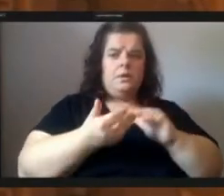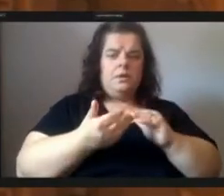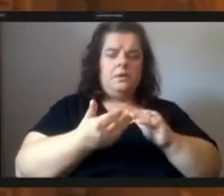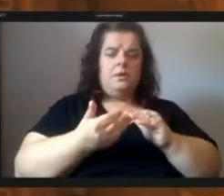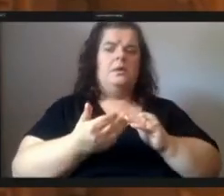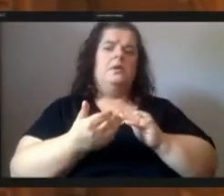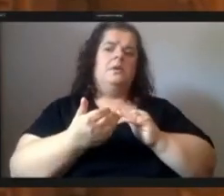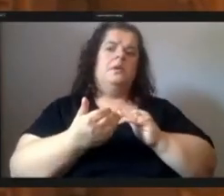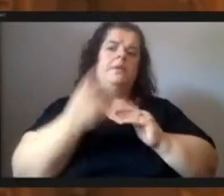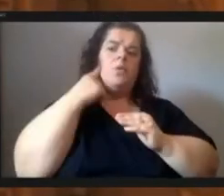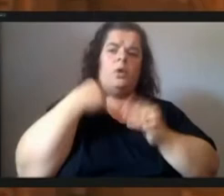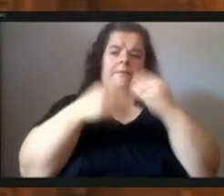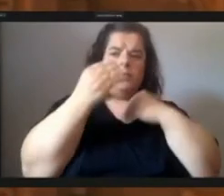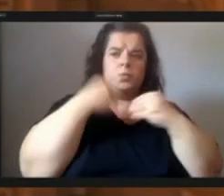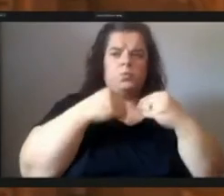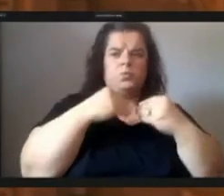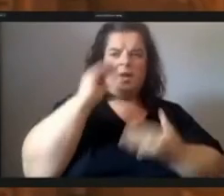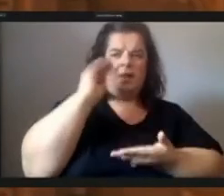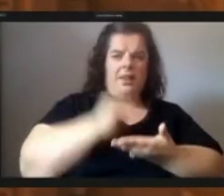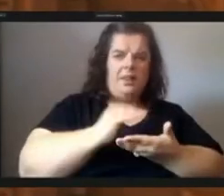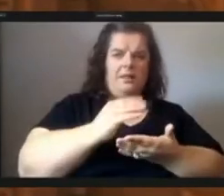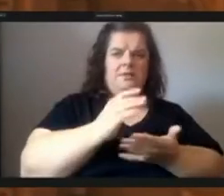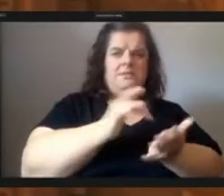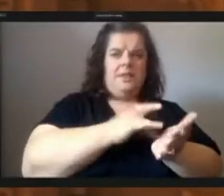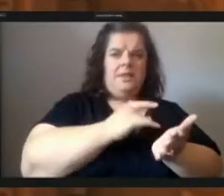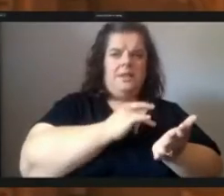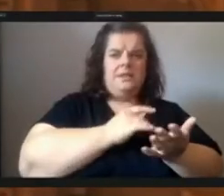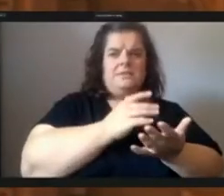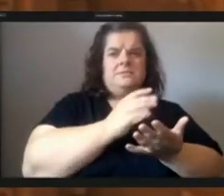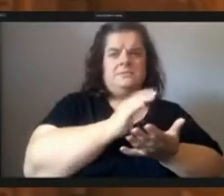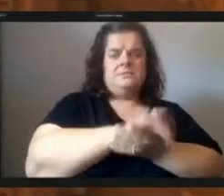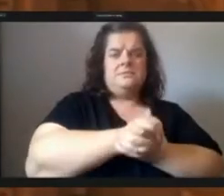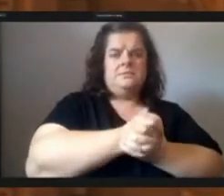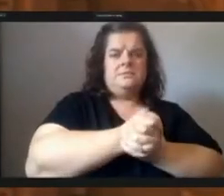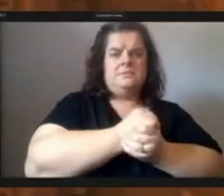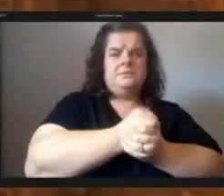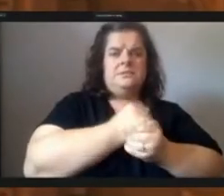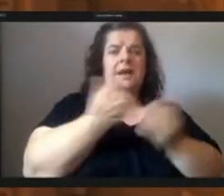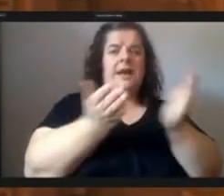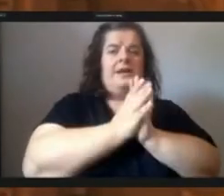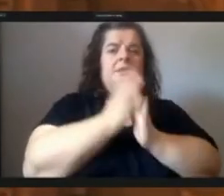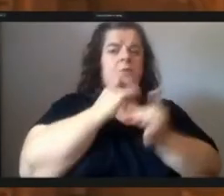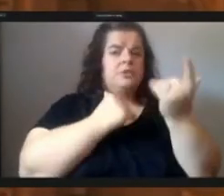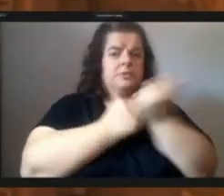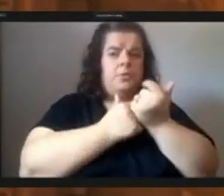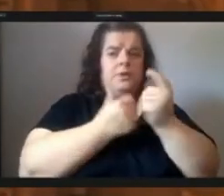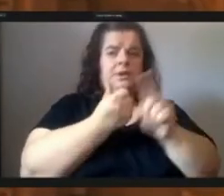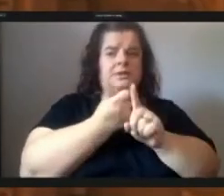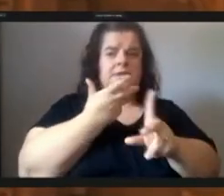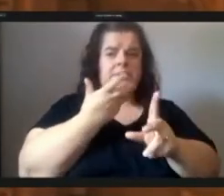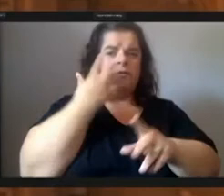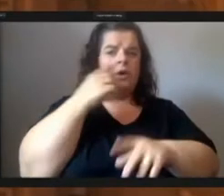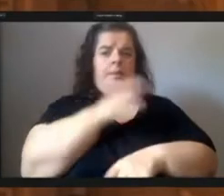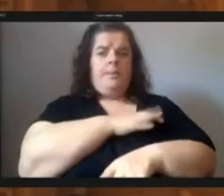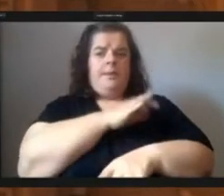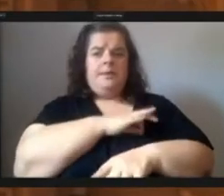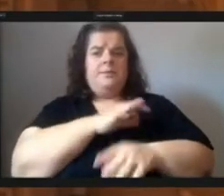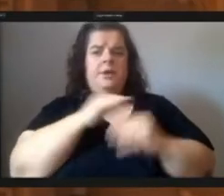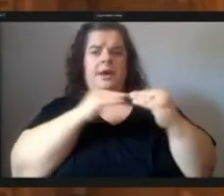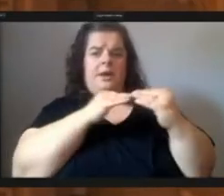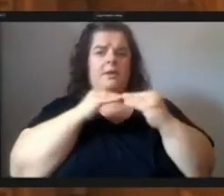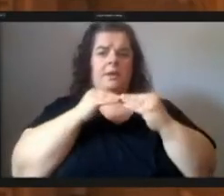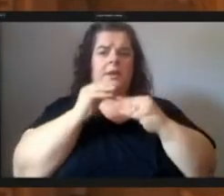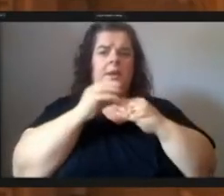to food apartheid i also would ask for support in the extension of the pittsburgh food equity ambassadors